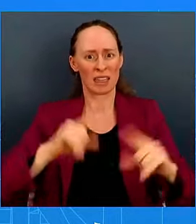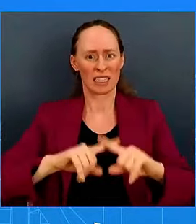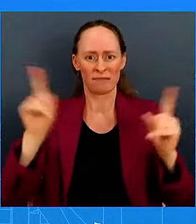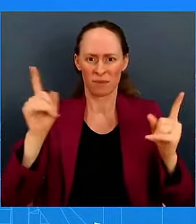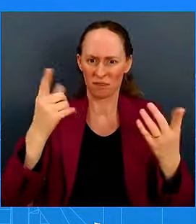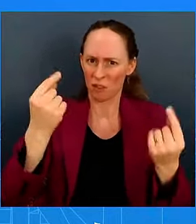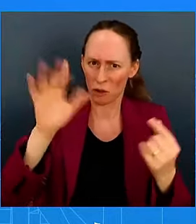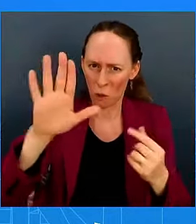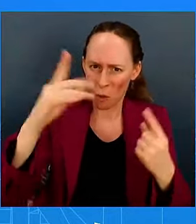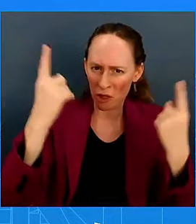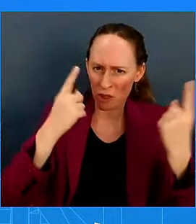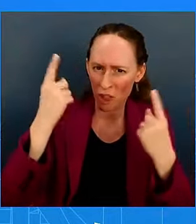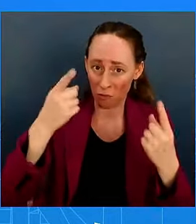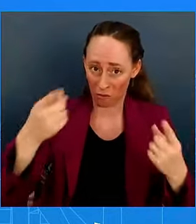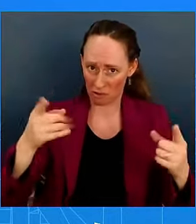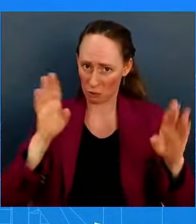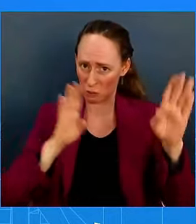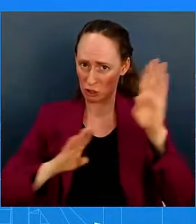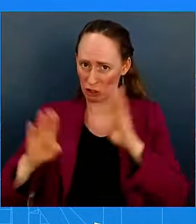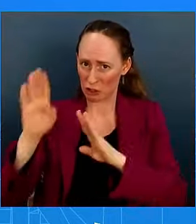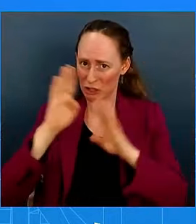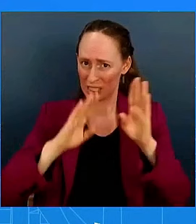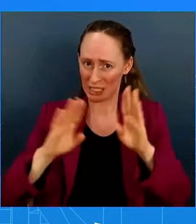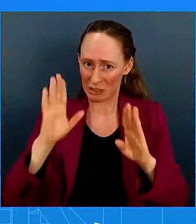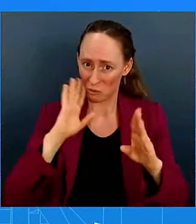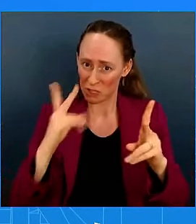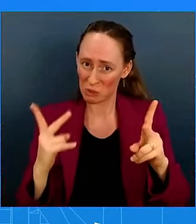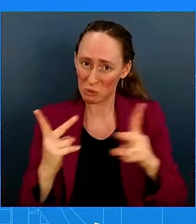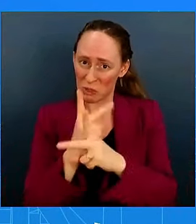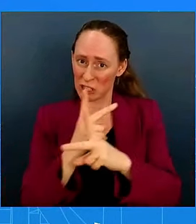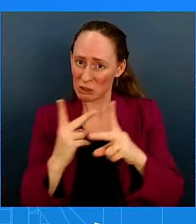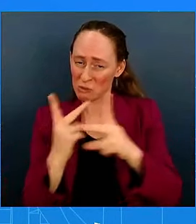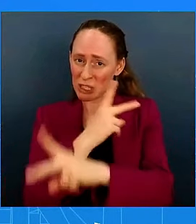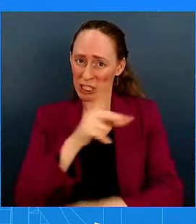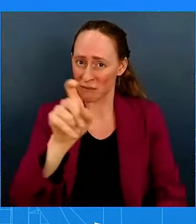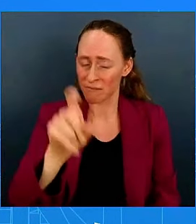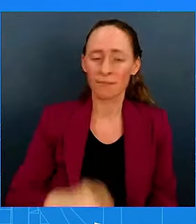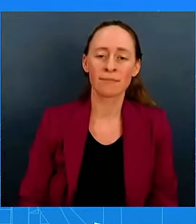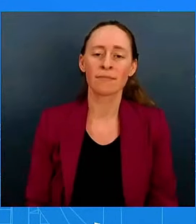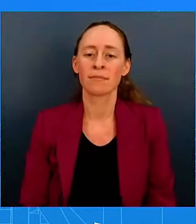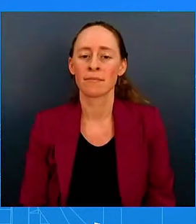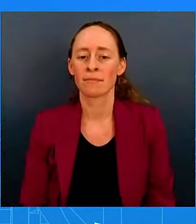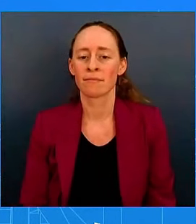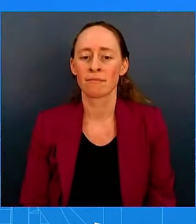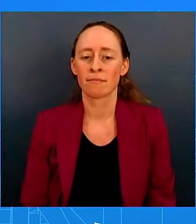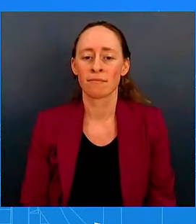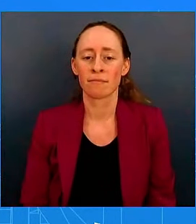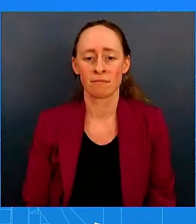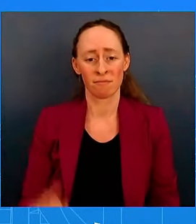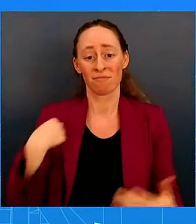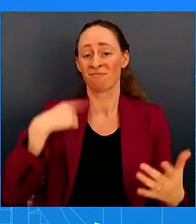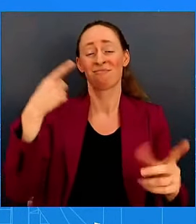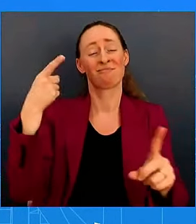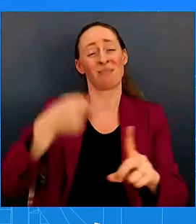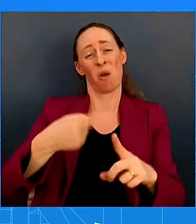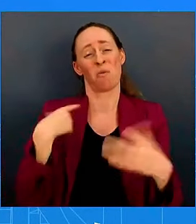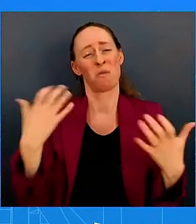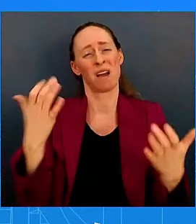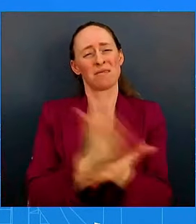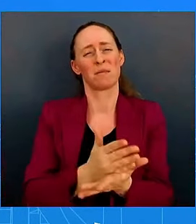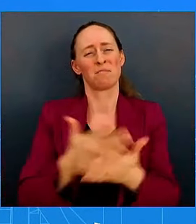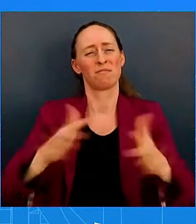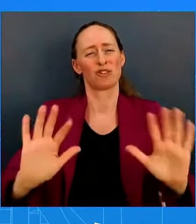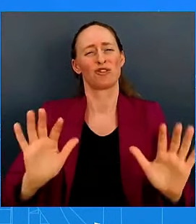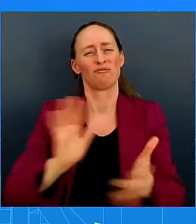will cause disescalation? All I'll say is that we want to see the war end. And everything we've been doing since the beginning